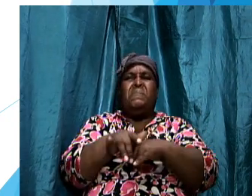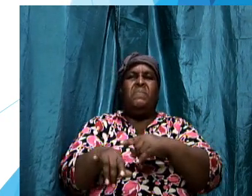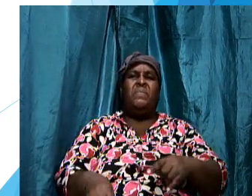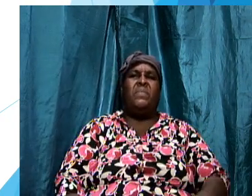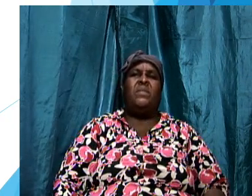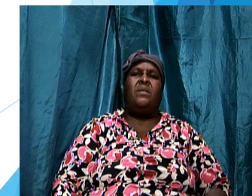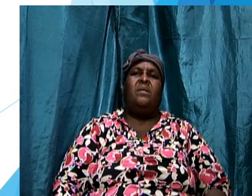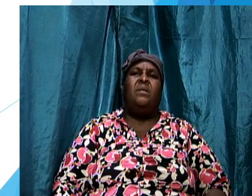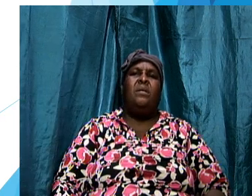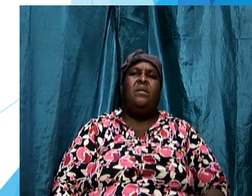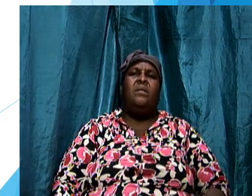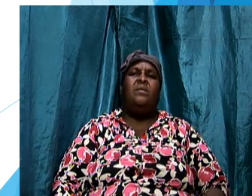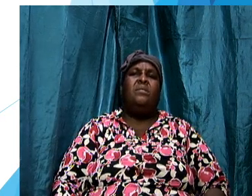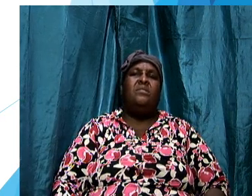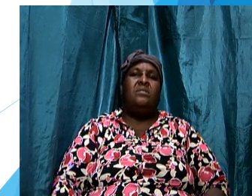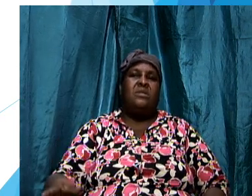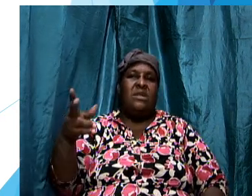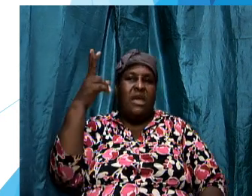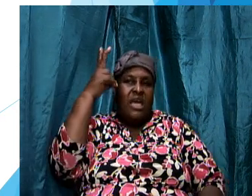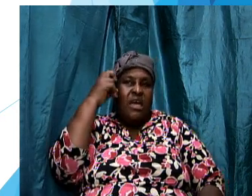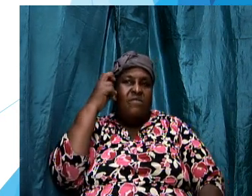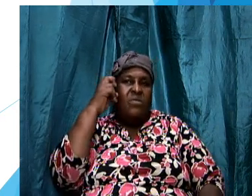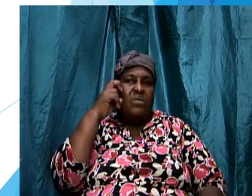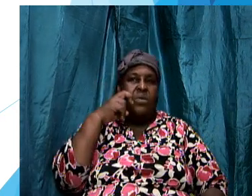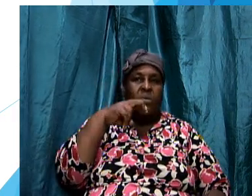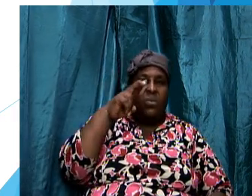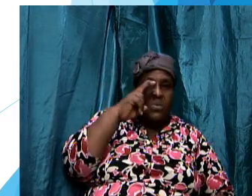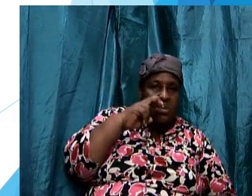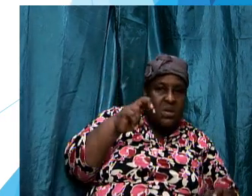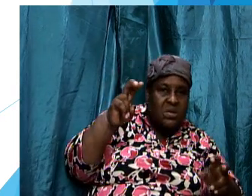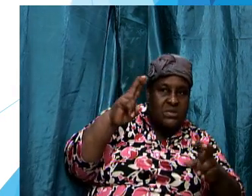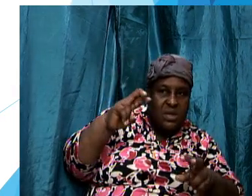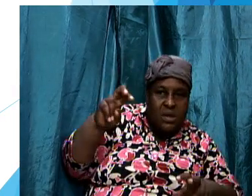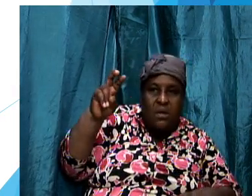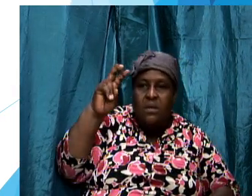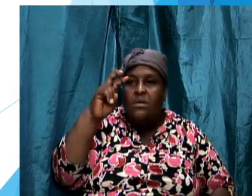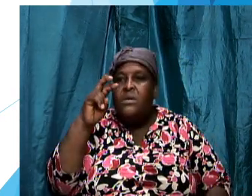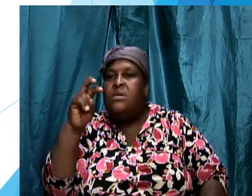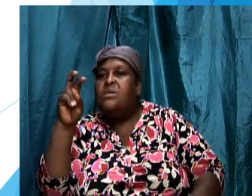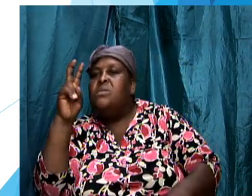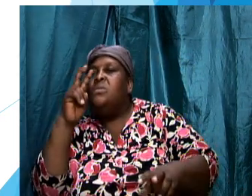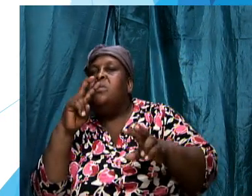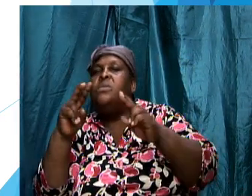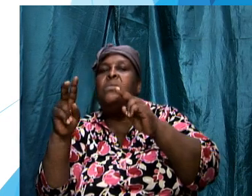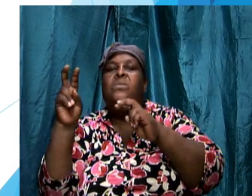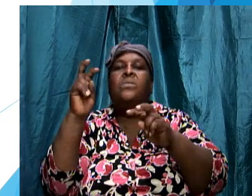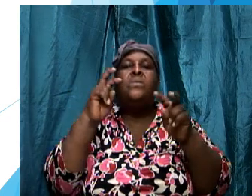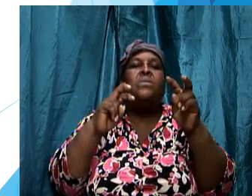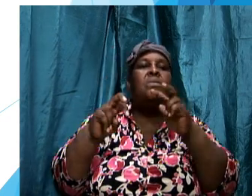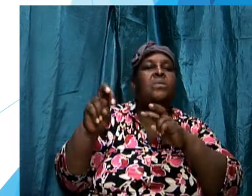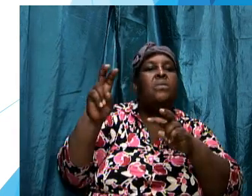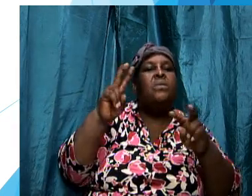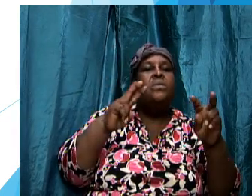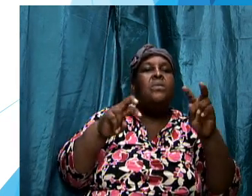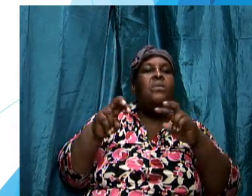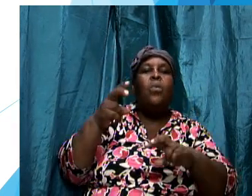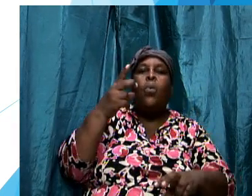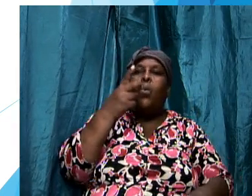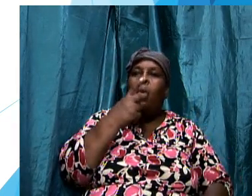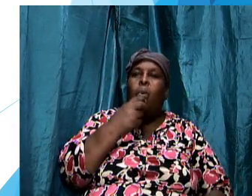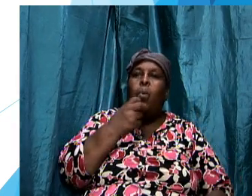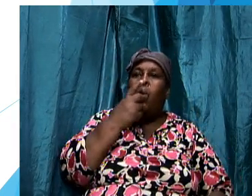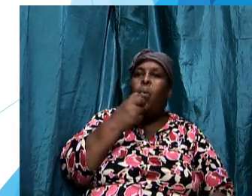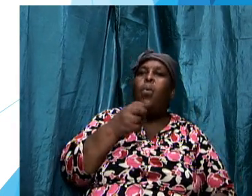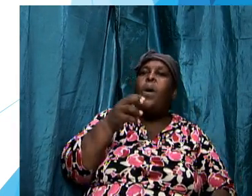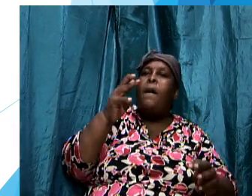seeks he goes about seeking whom he may